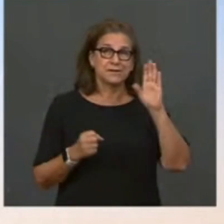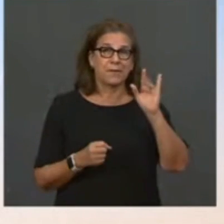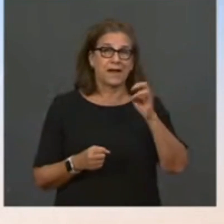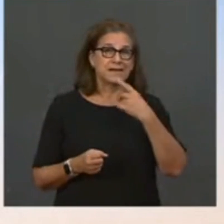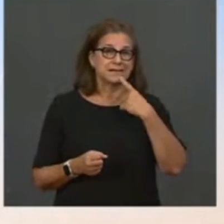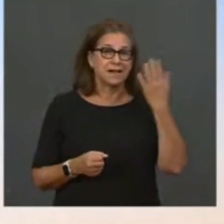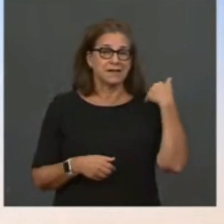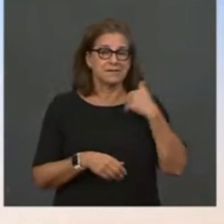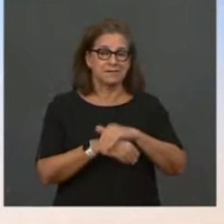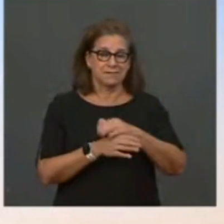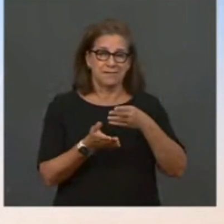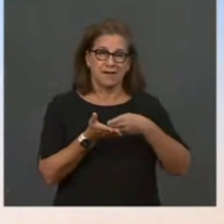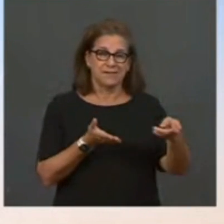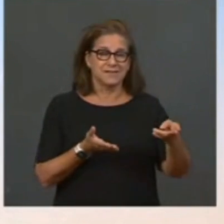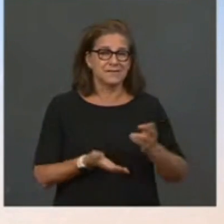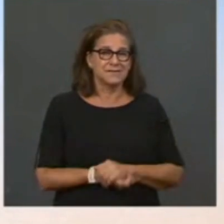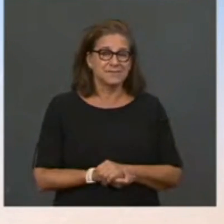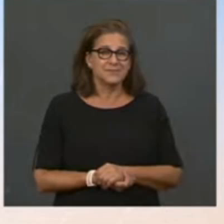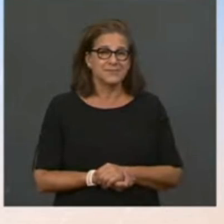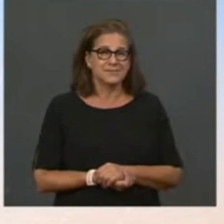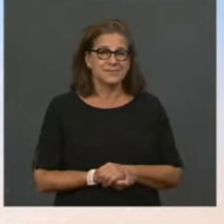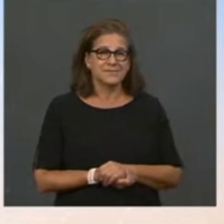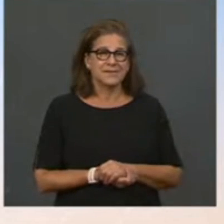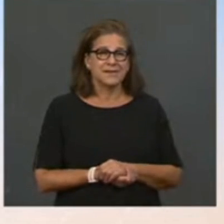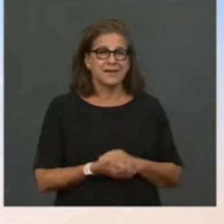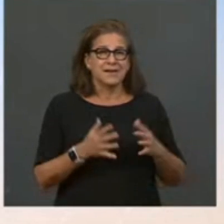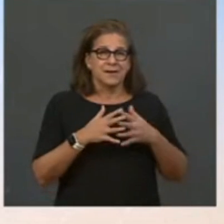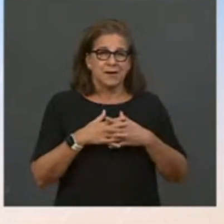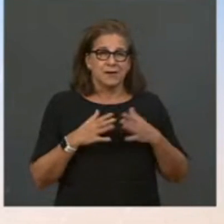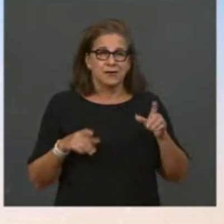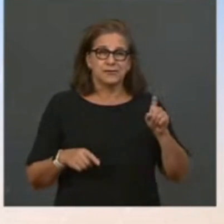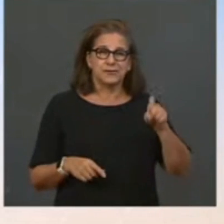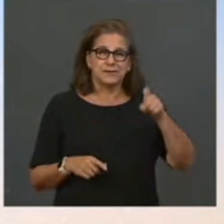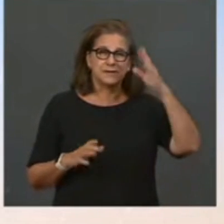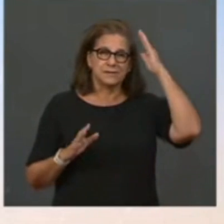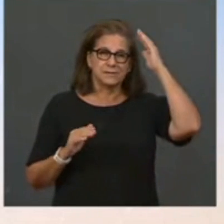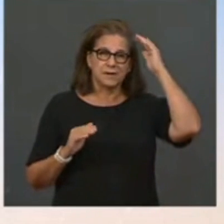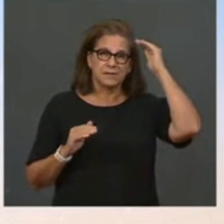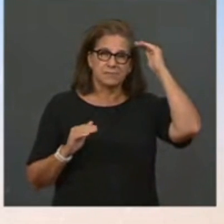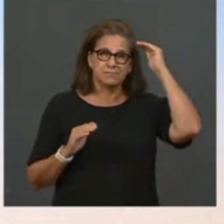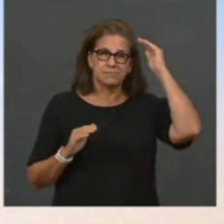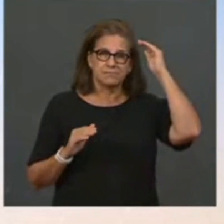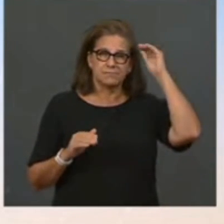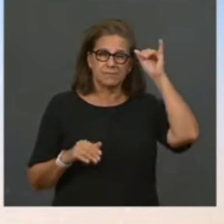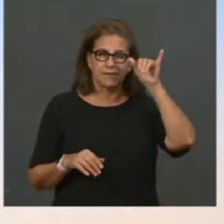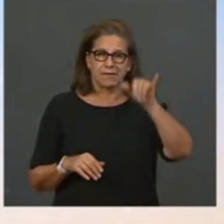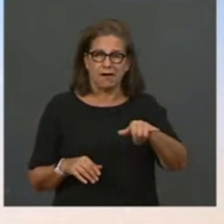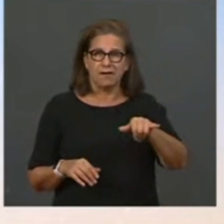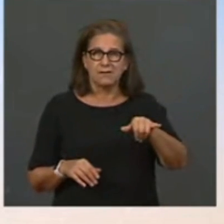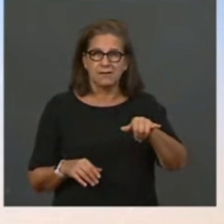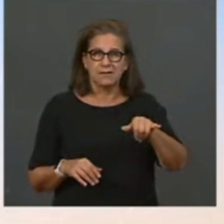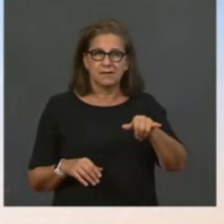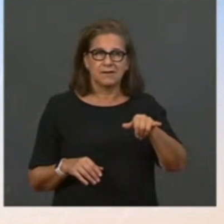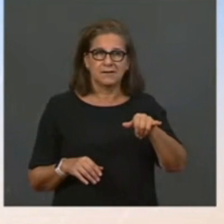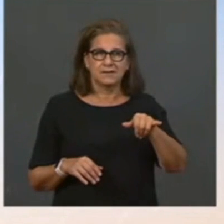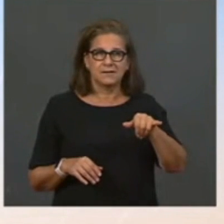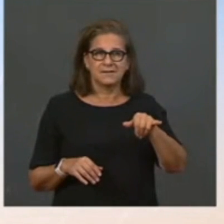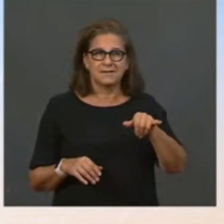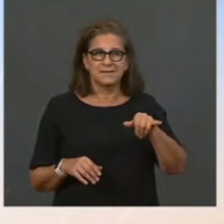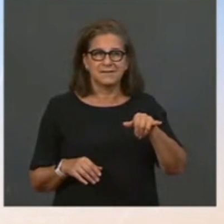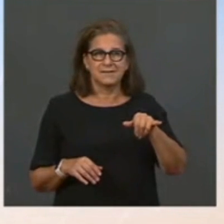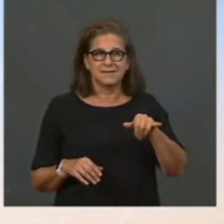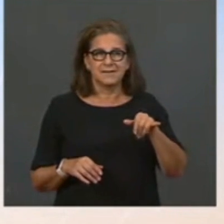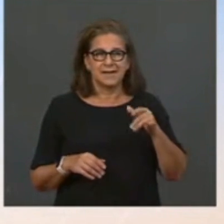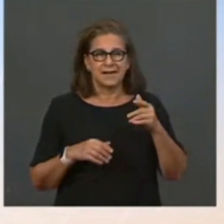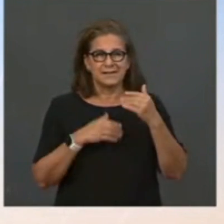expect from him and from any president. And there are limitations to what any president can do as it relates to gas prices. Here's what we have been